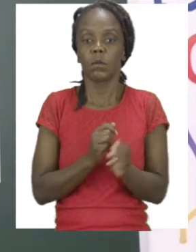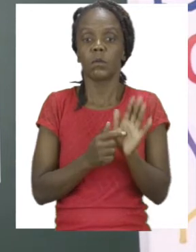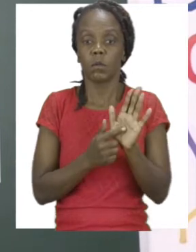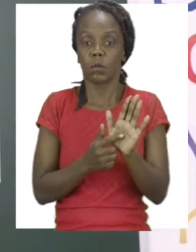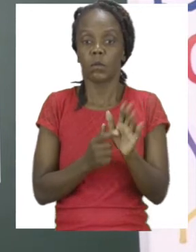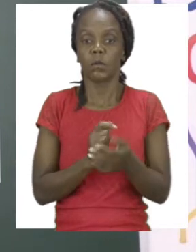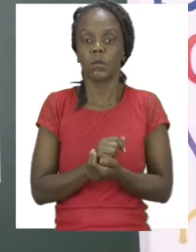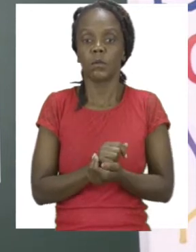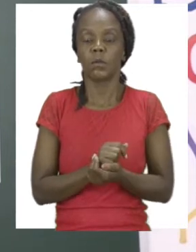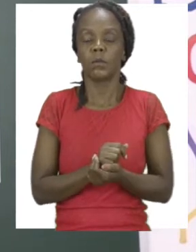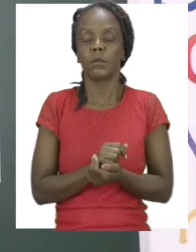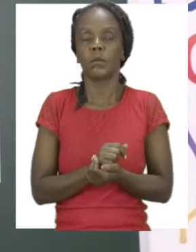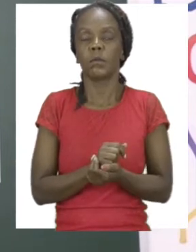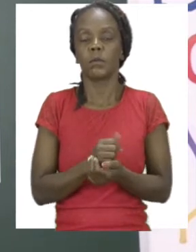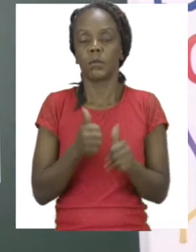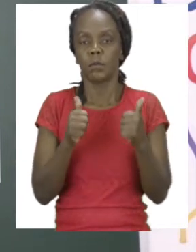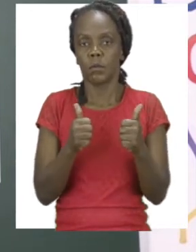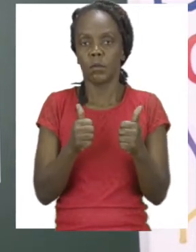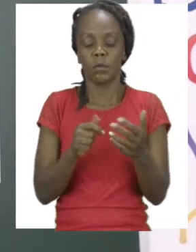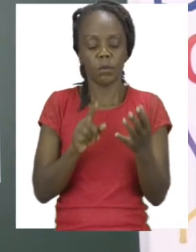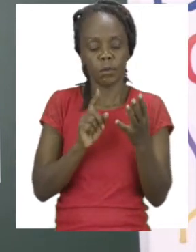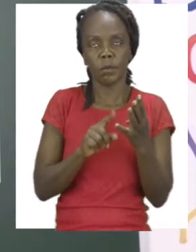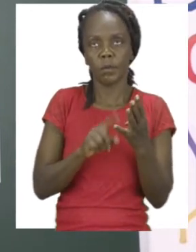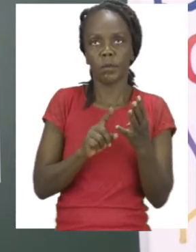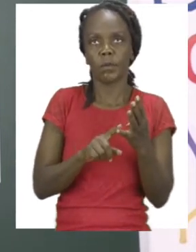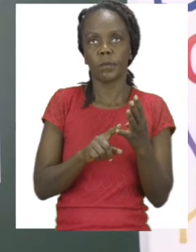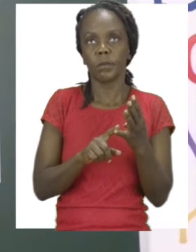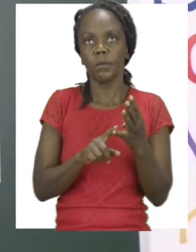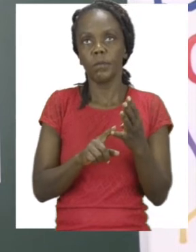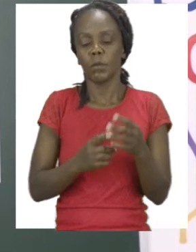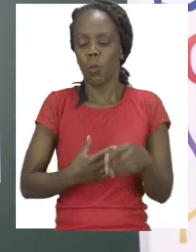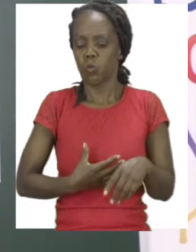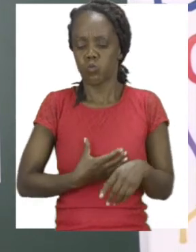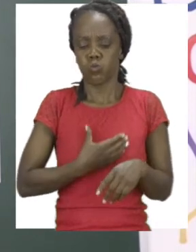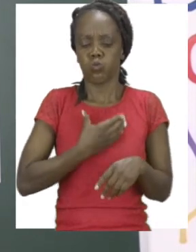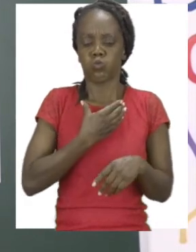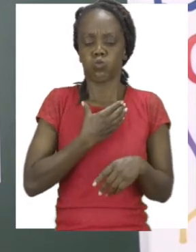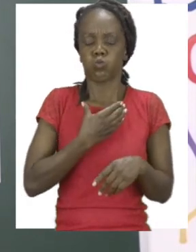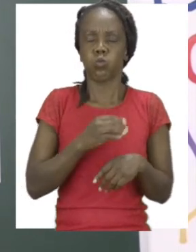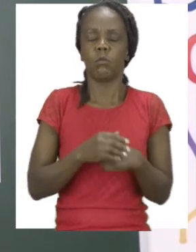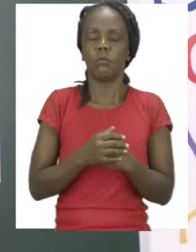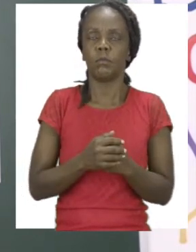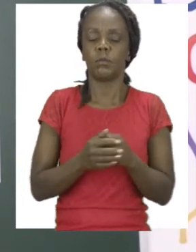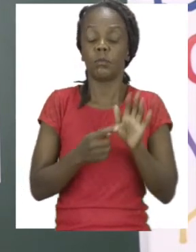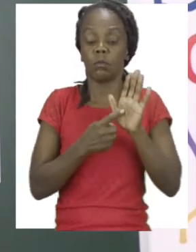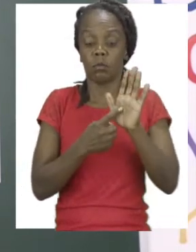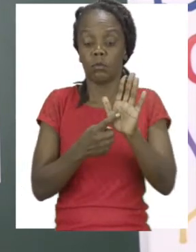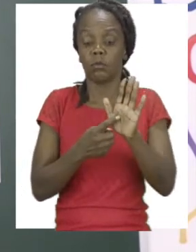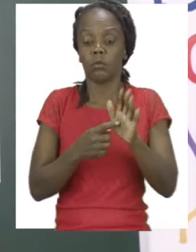Good job. And last but not least, we have done angry.